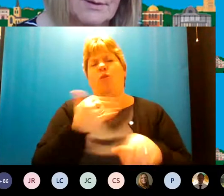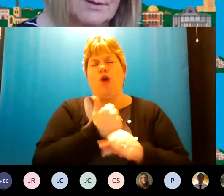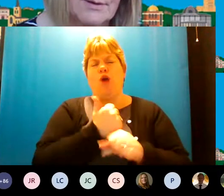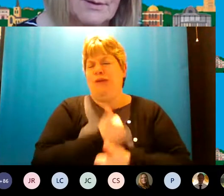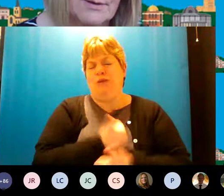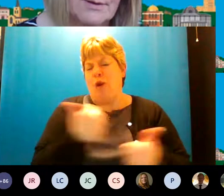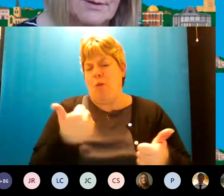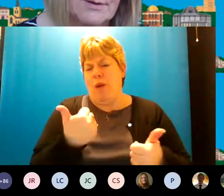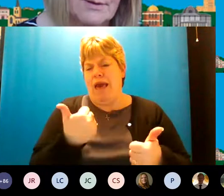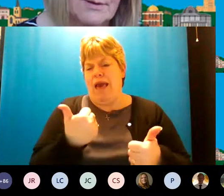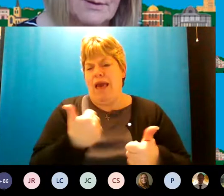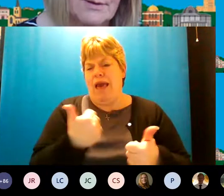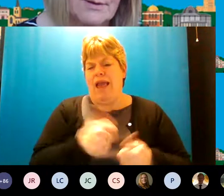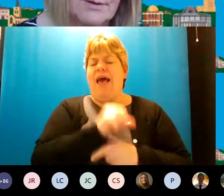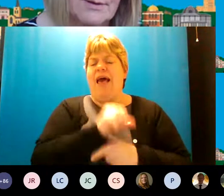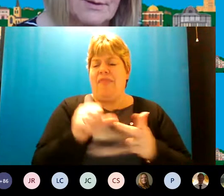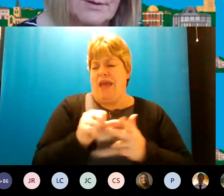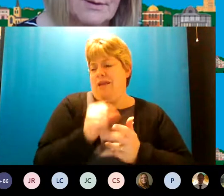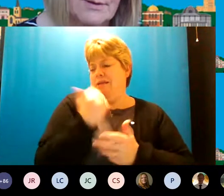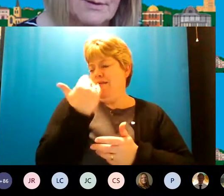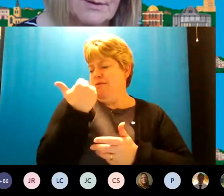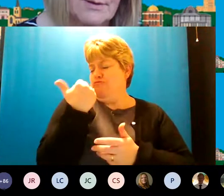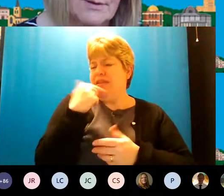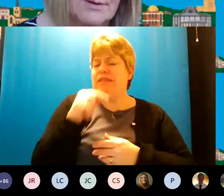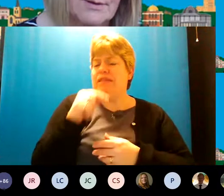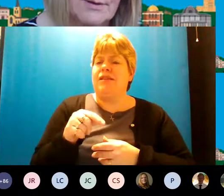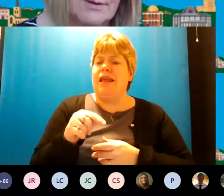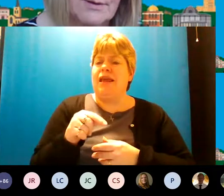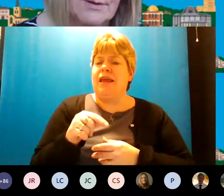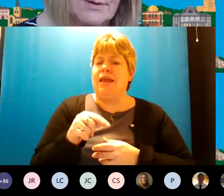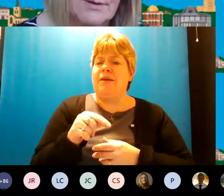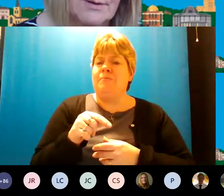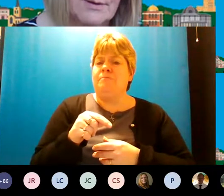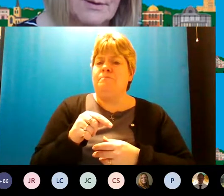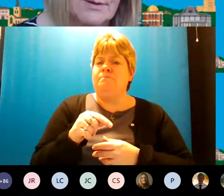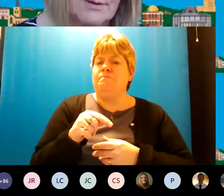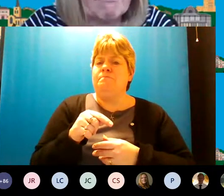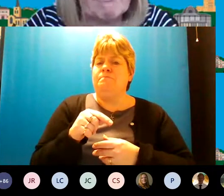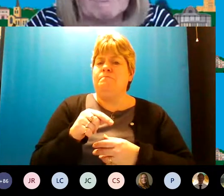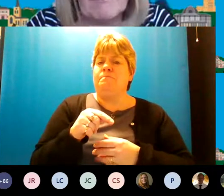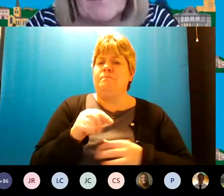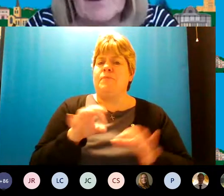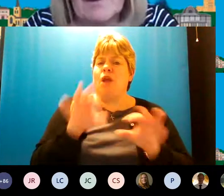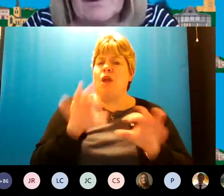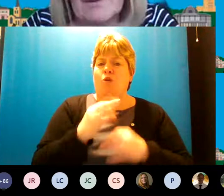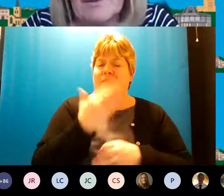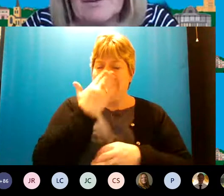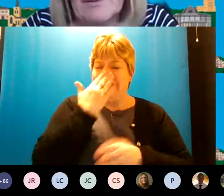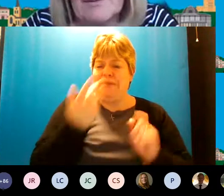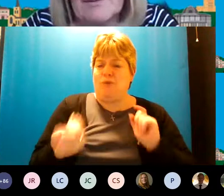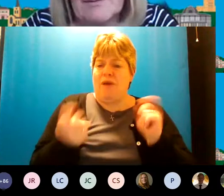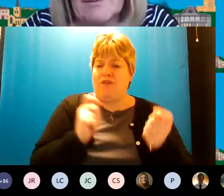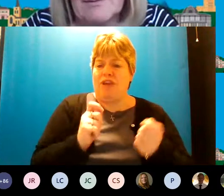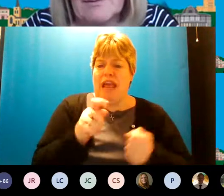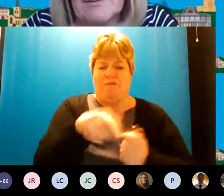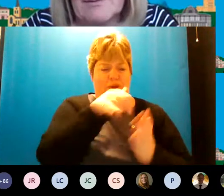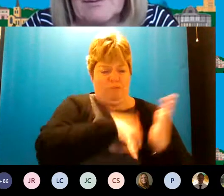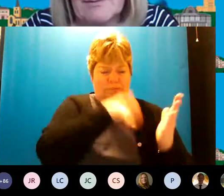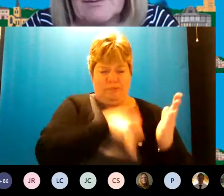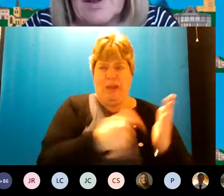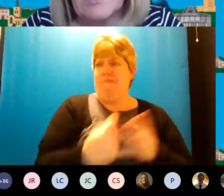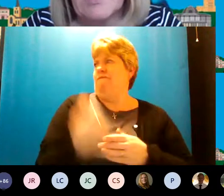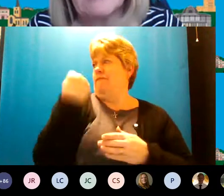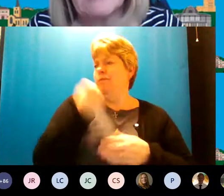and then obviously you've had the more recent one um where nothing seems to have changed from those documentations from